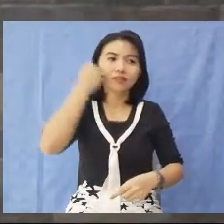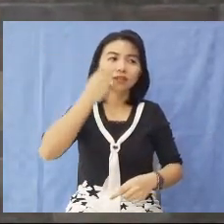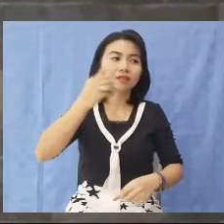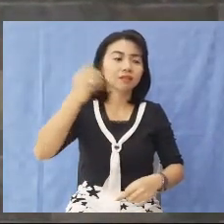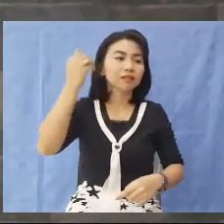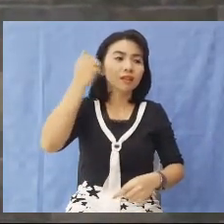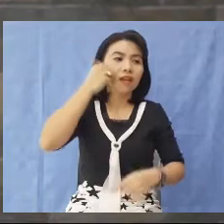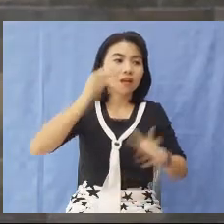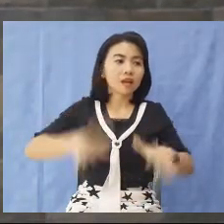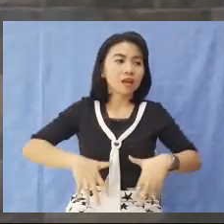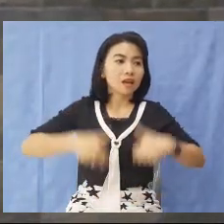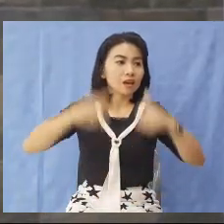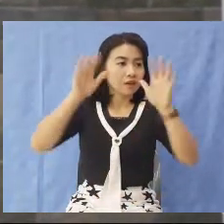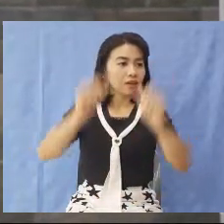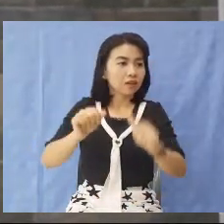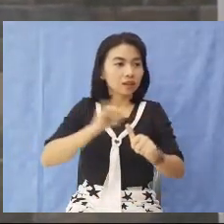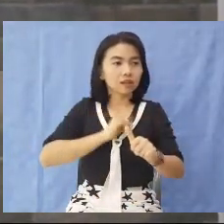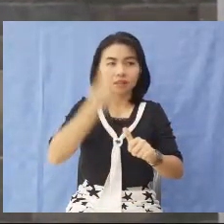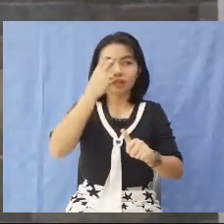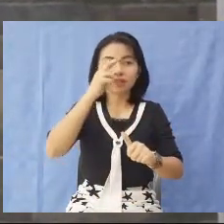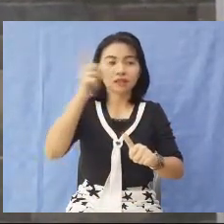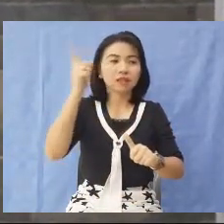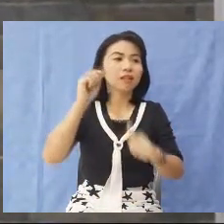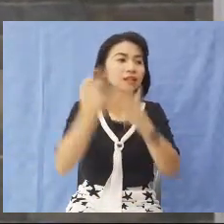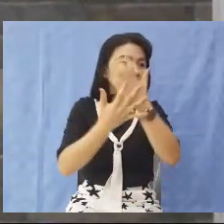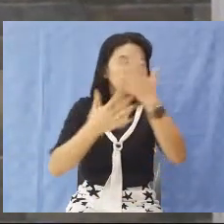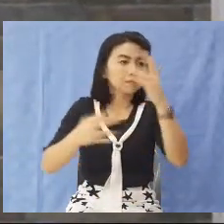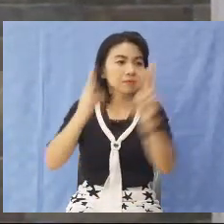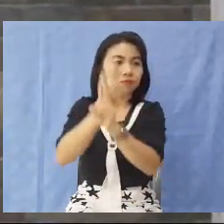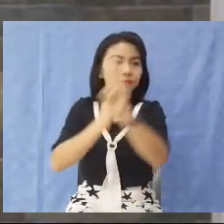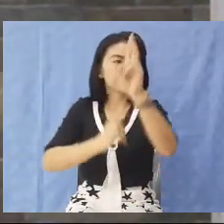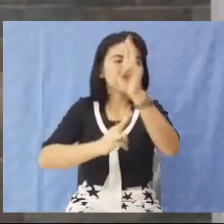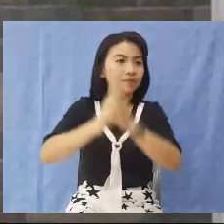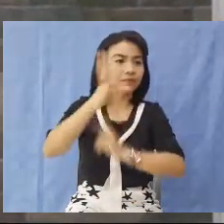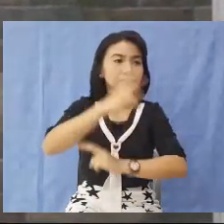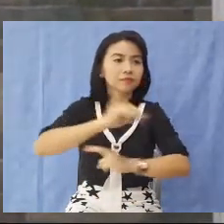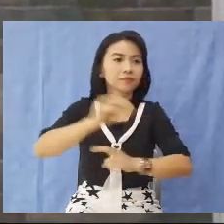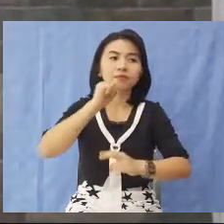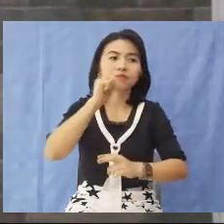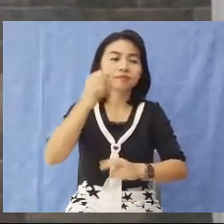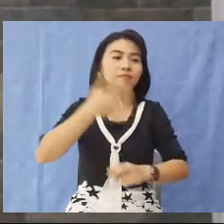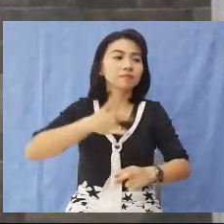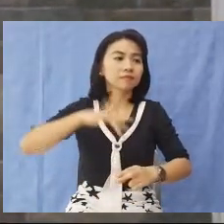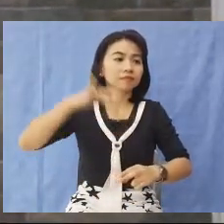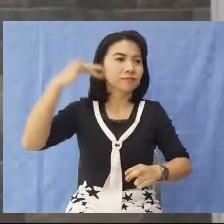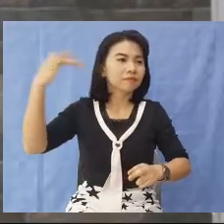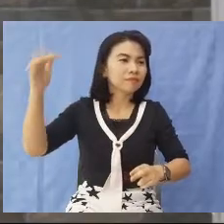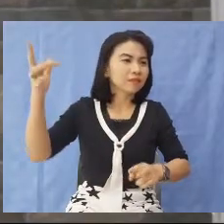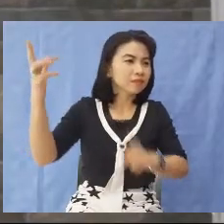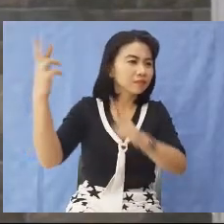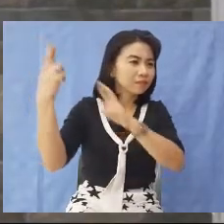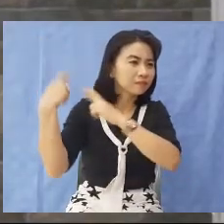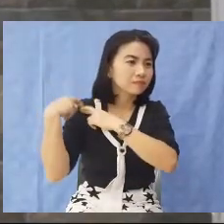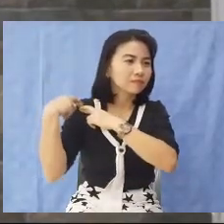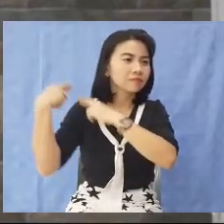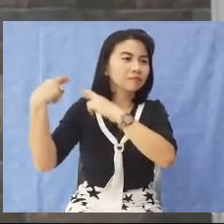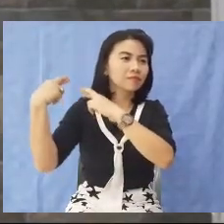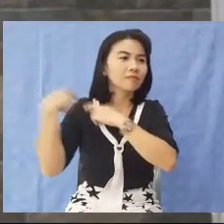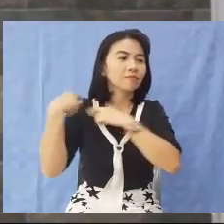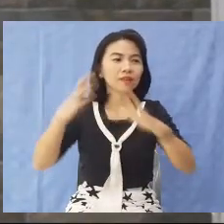How could I see his pleading hands and not feel responsible?